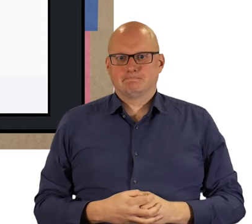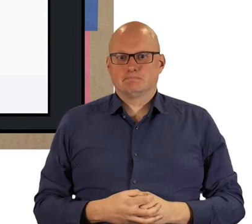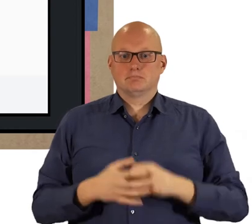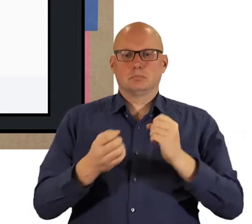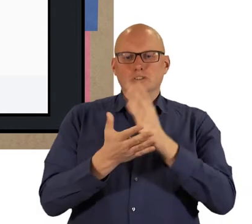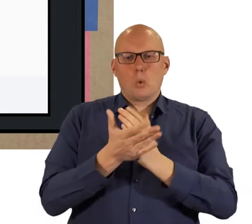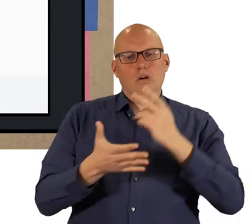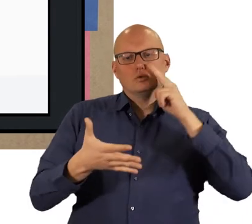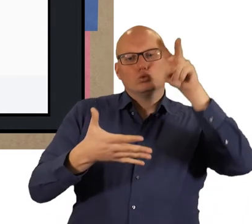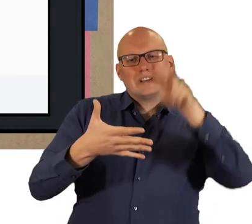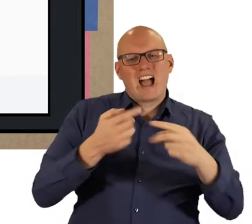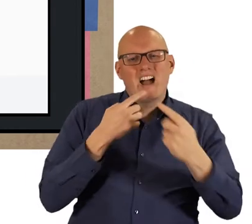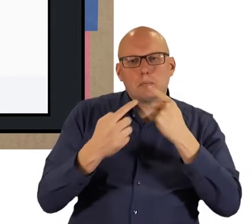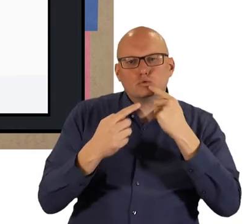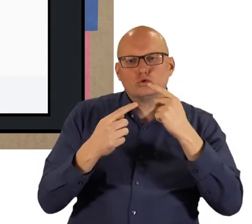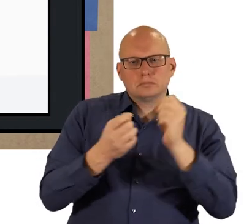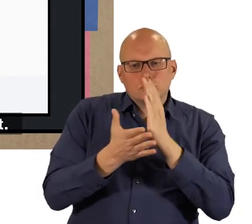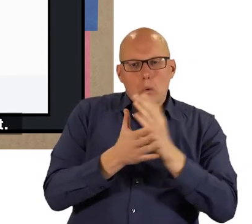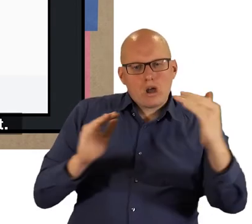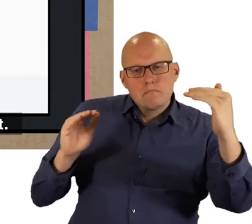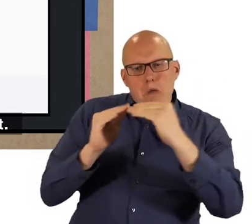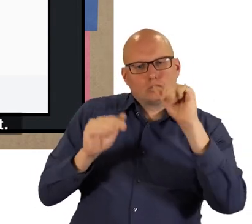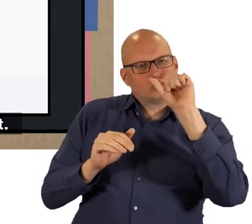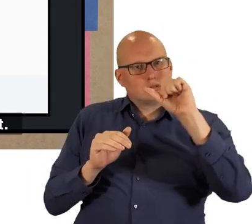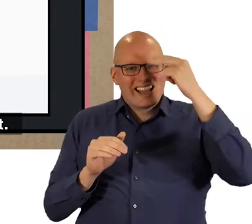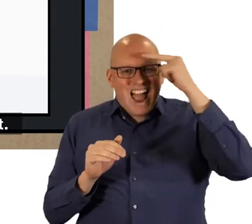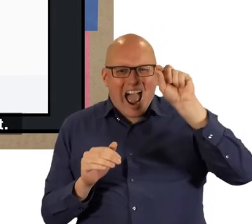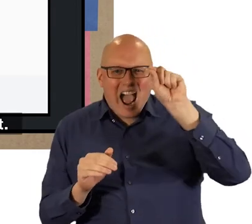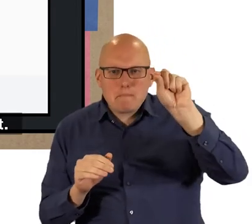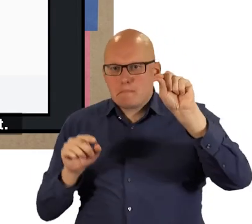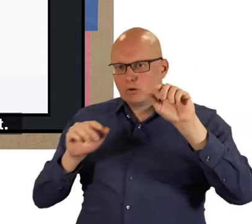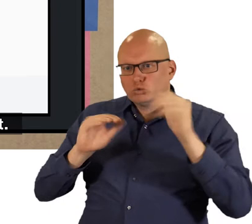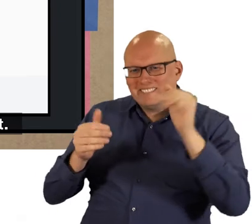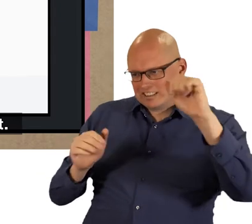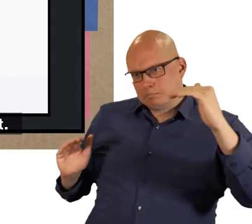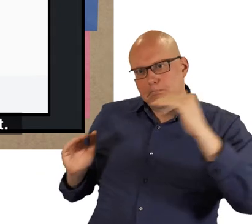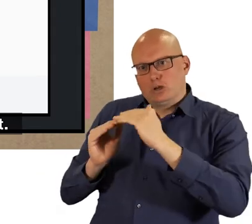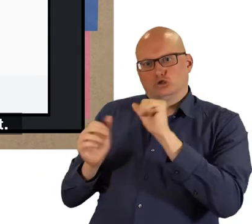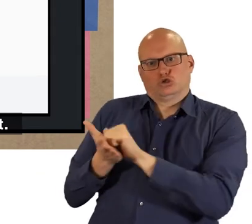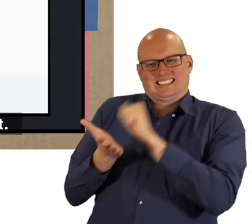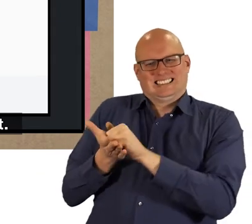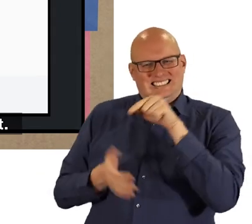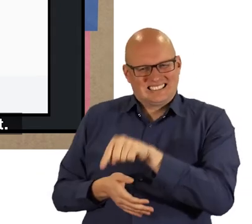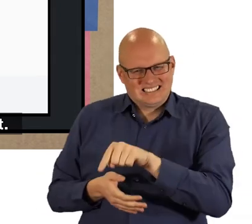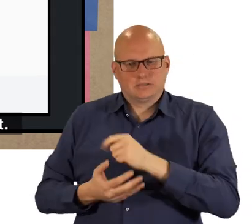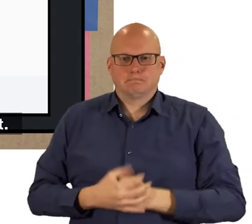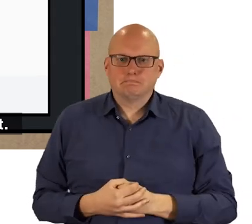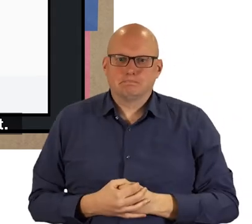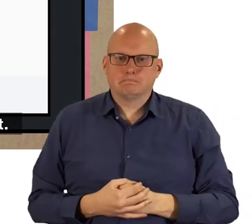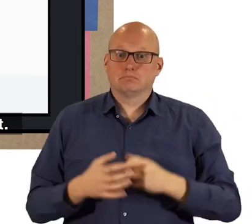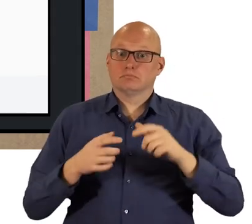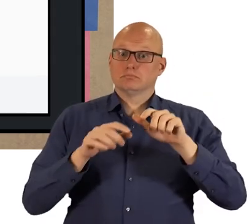please read the information displayed and check that the name of the clinic or service is correct